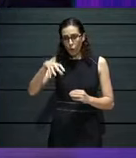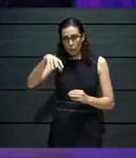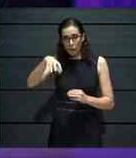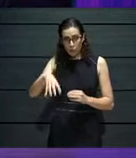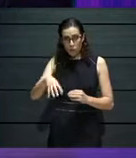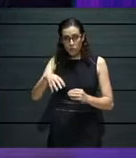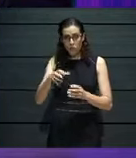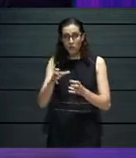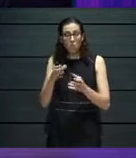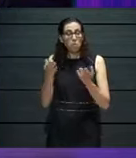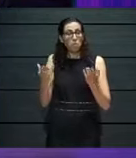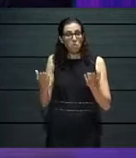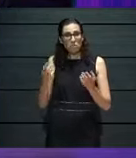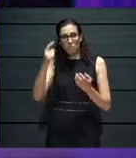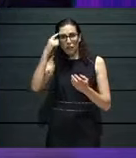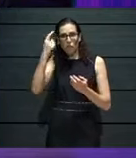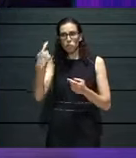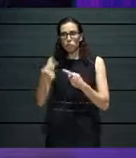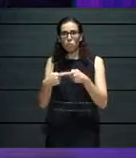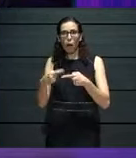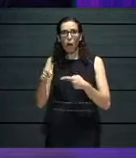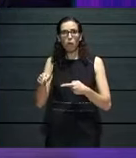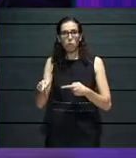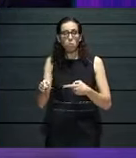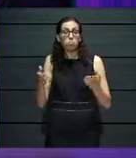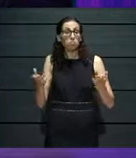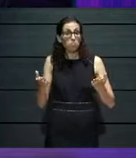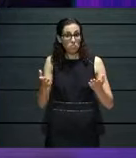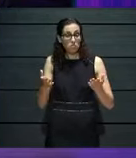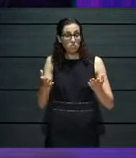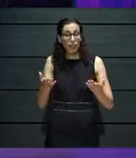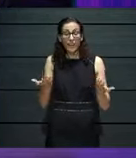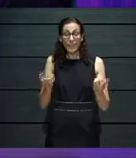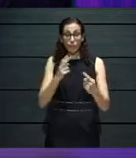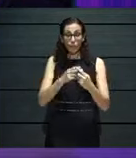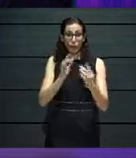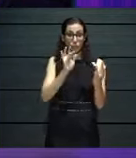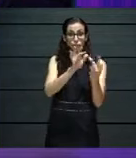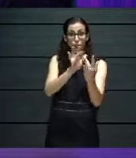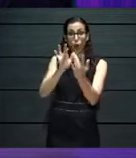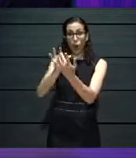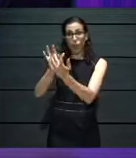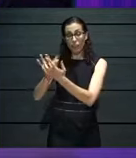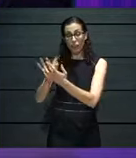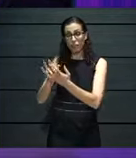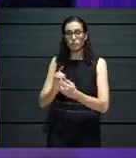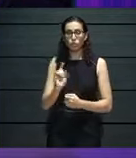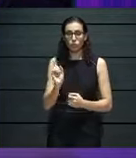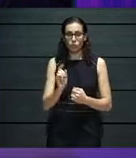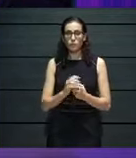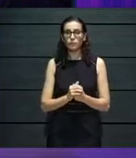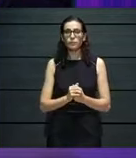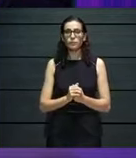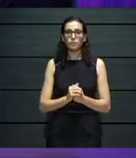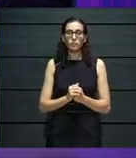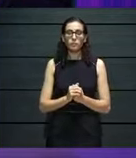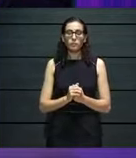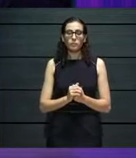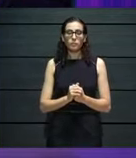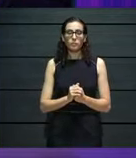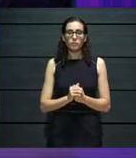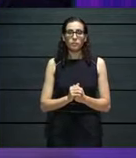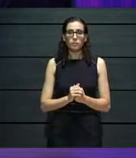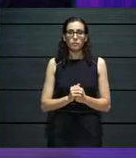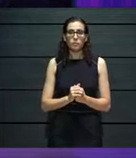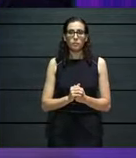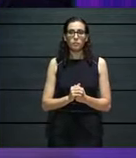view, how do we reach out? And we strongly believe that one of the biggest helps we can achieve with this is in what I call the